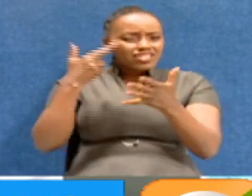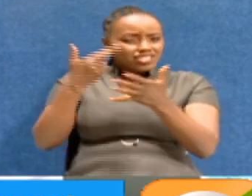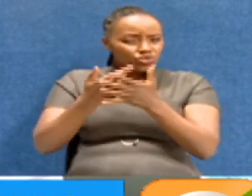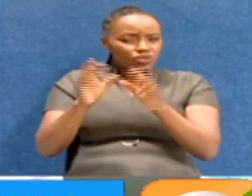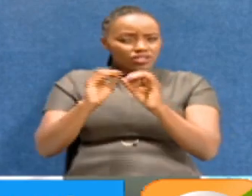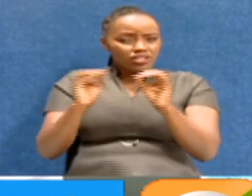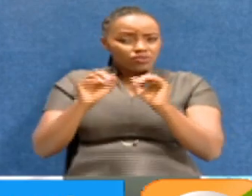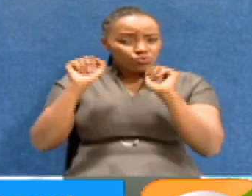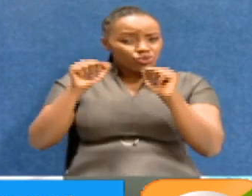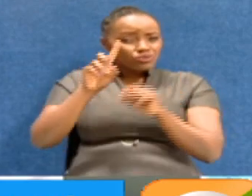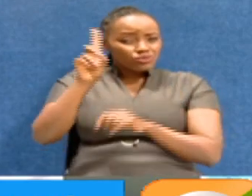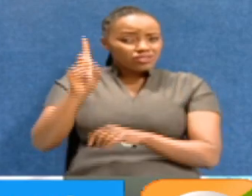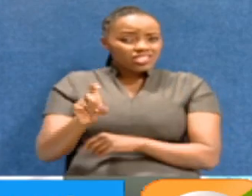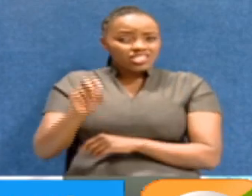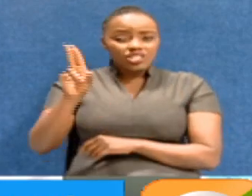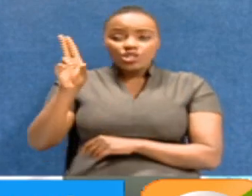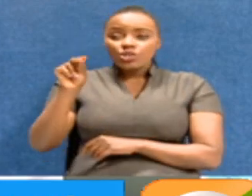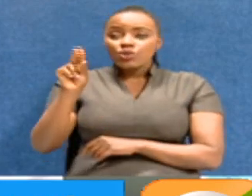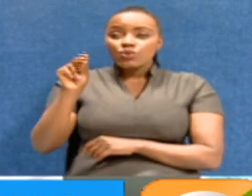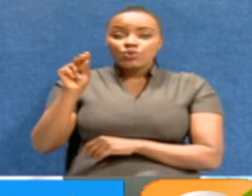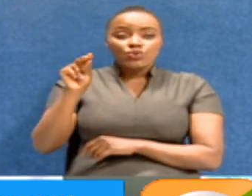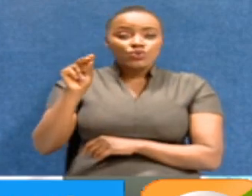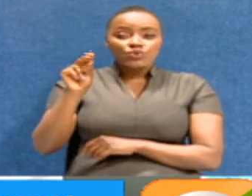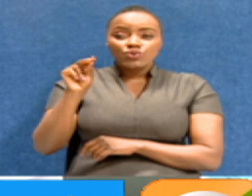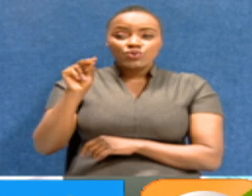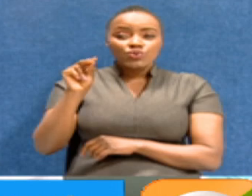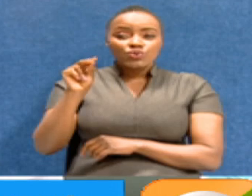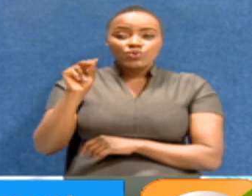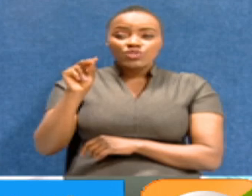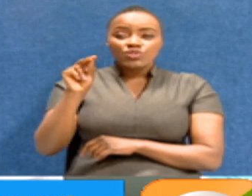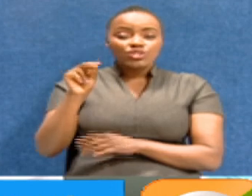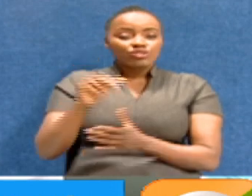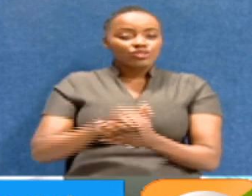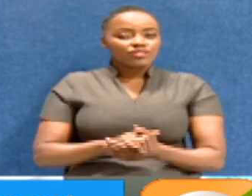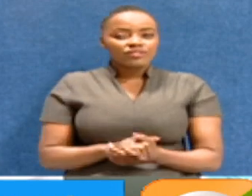can it? No. Somebody is sleeping on the job.